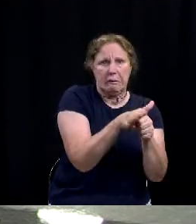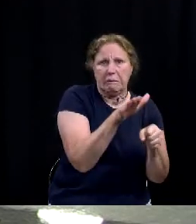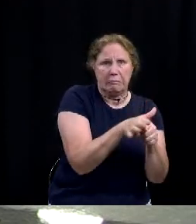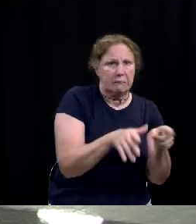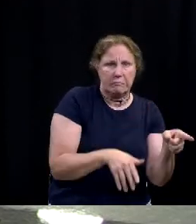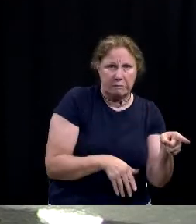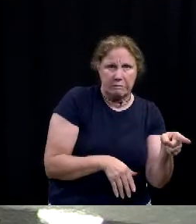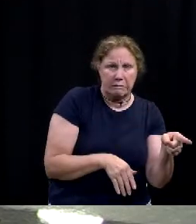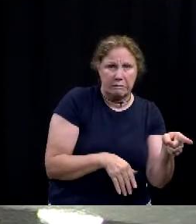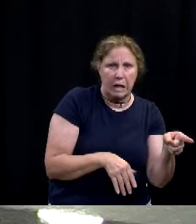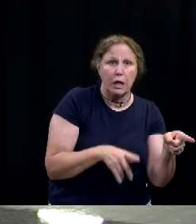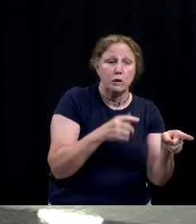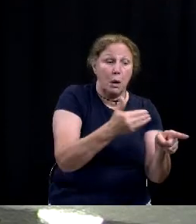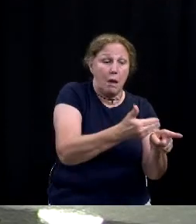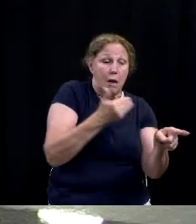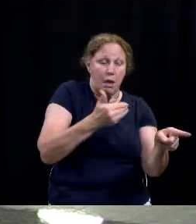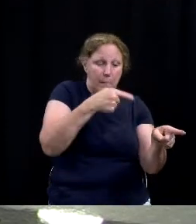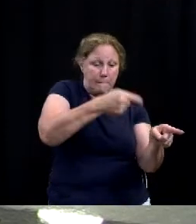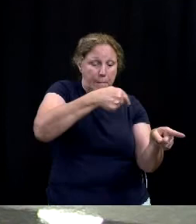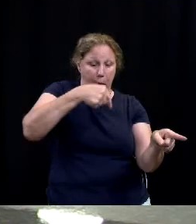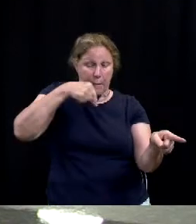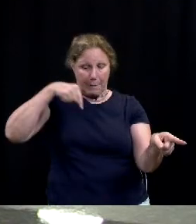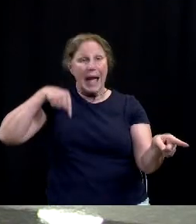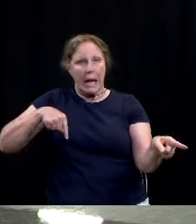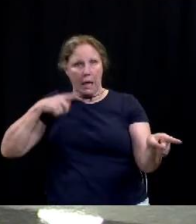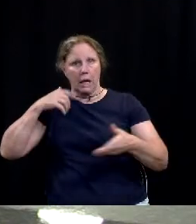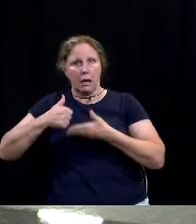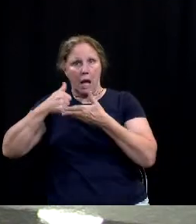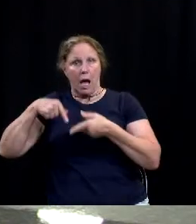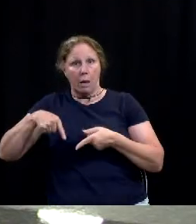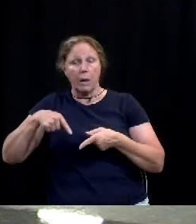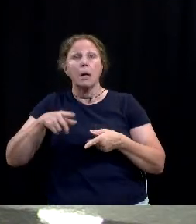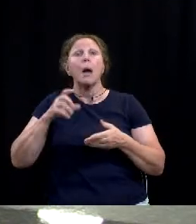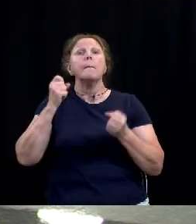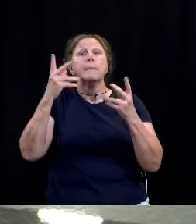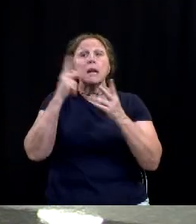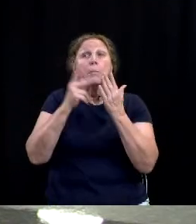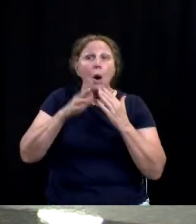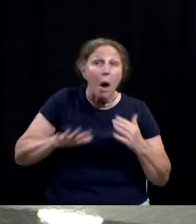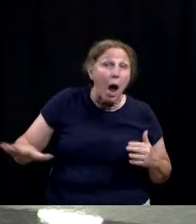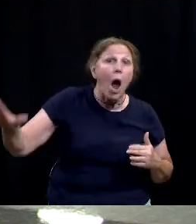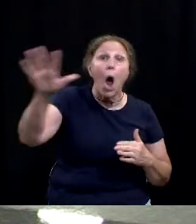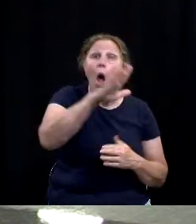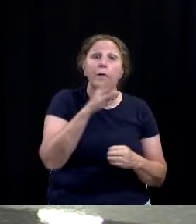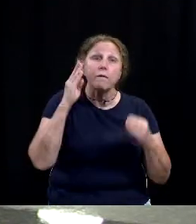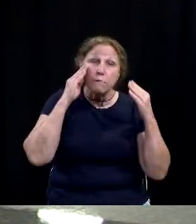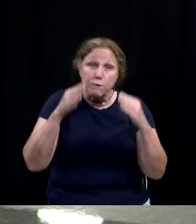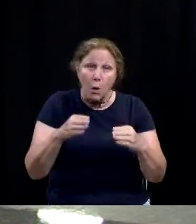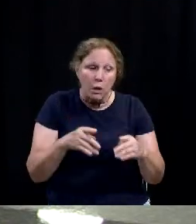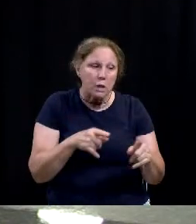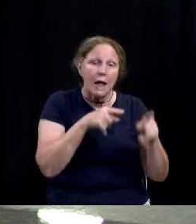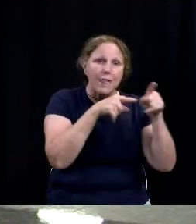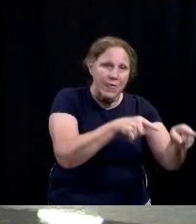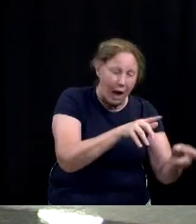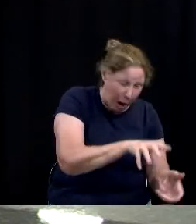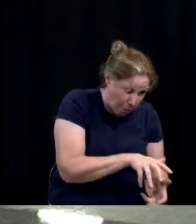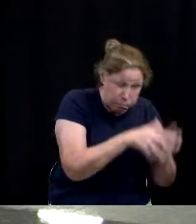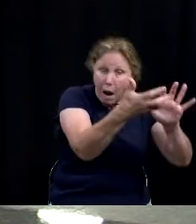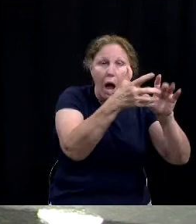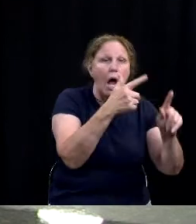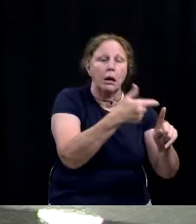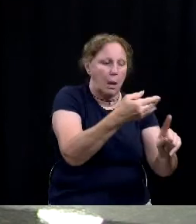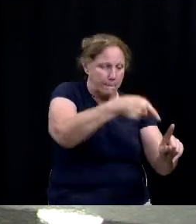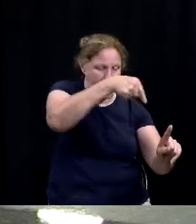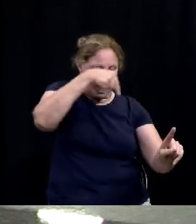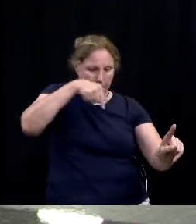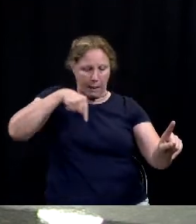and so the success of a number of programs around the country really focus on preventing people from going into crisis to begin